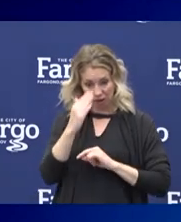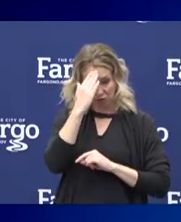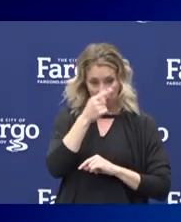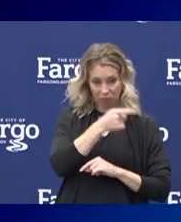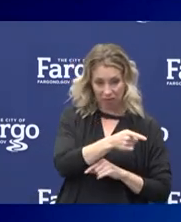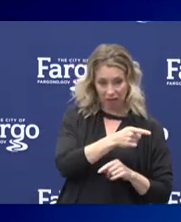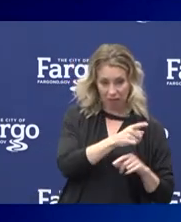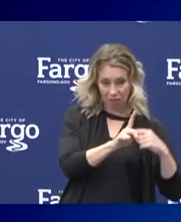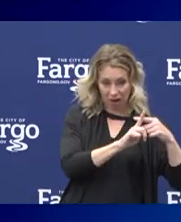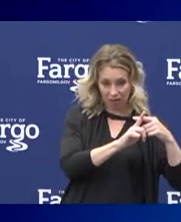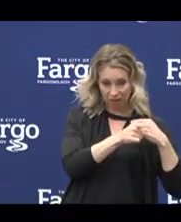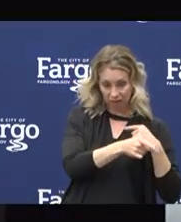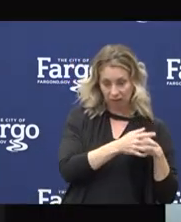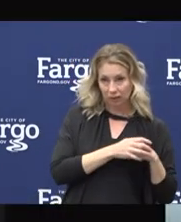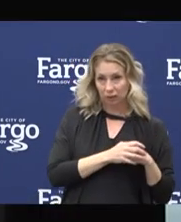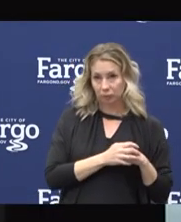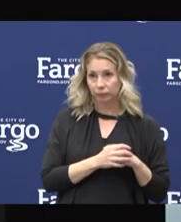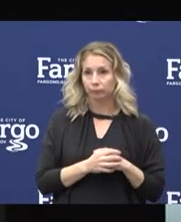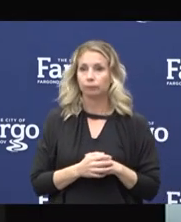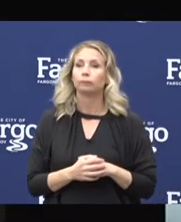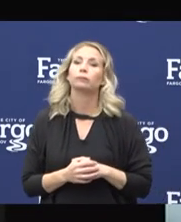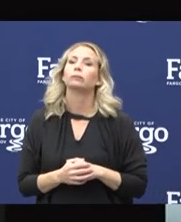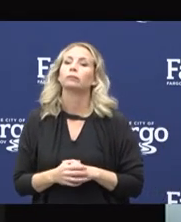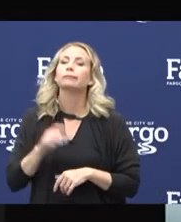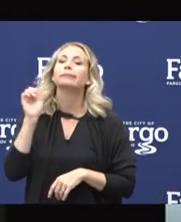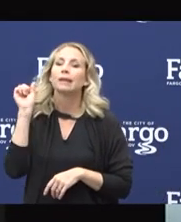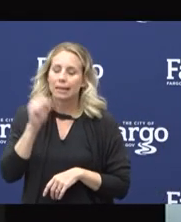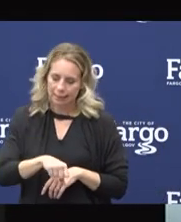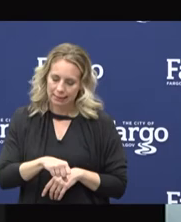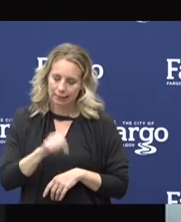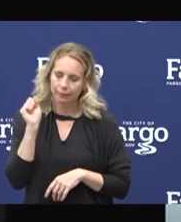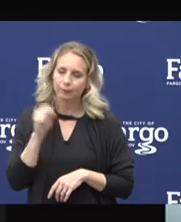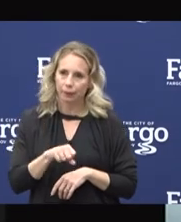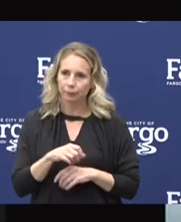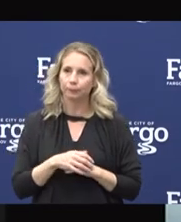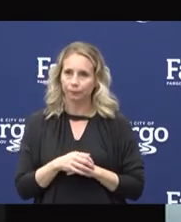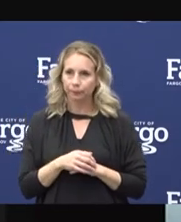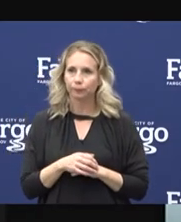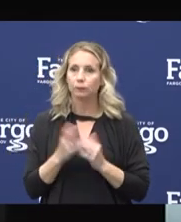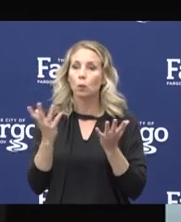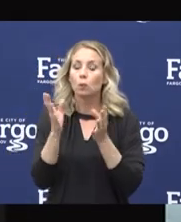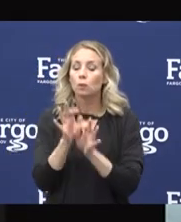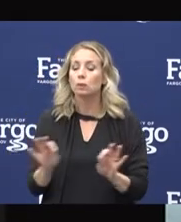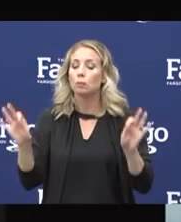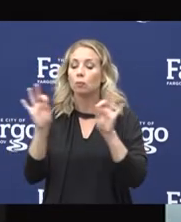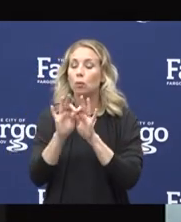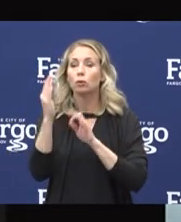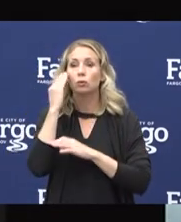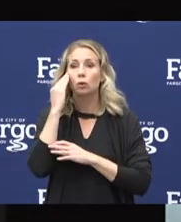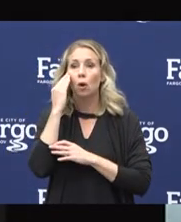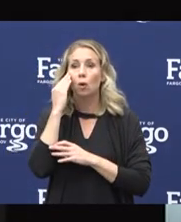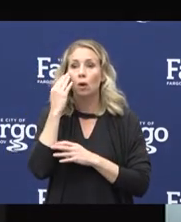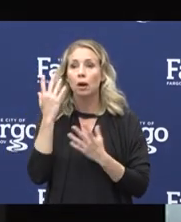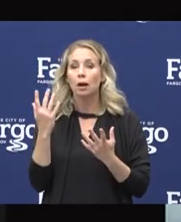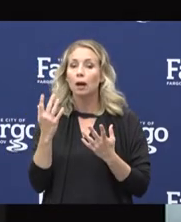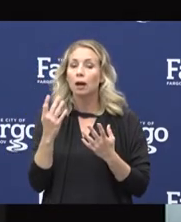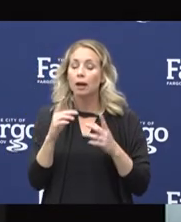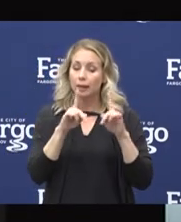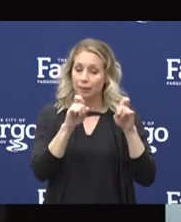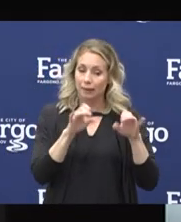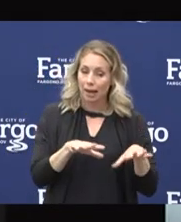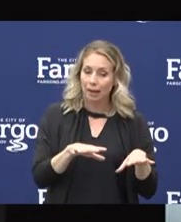Thank you, Ty. And the answer to that question is yes. What's important to know about this test or this